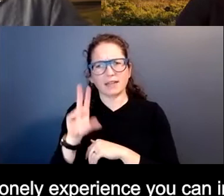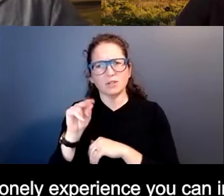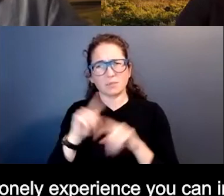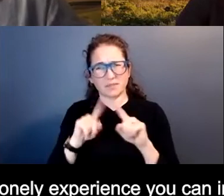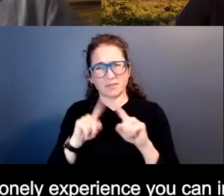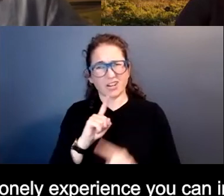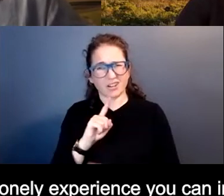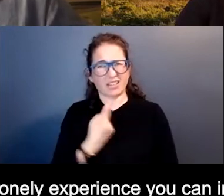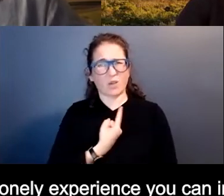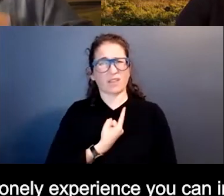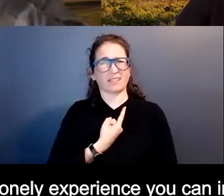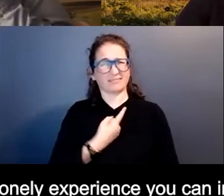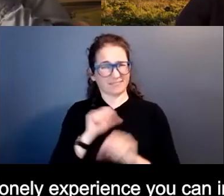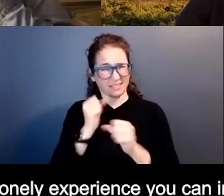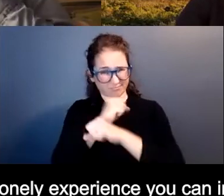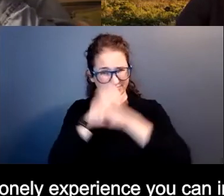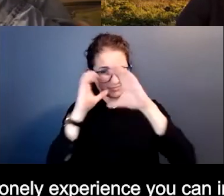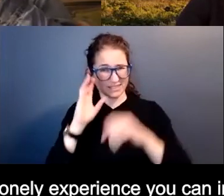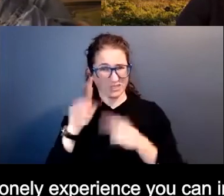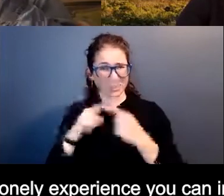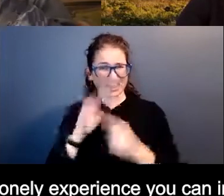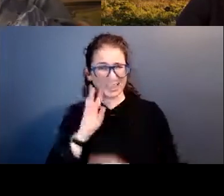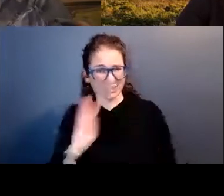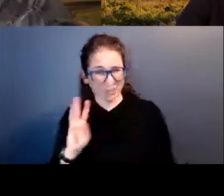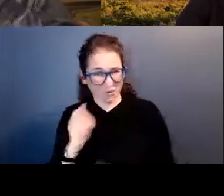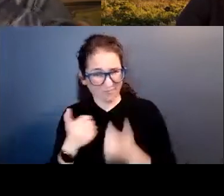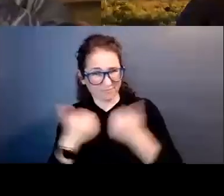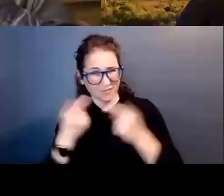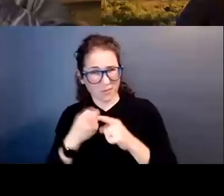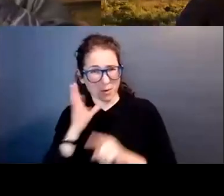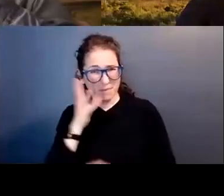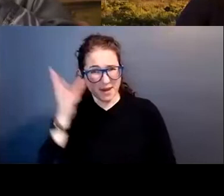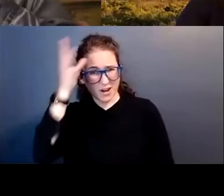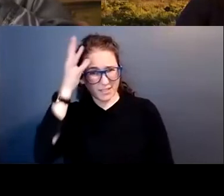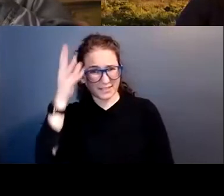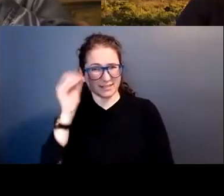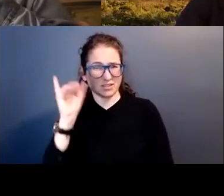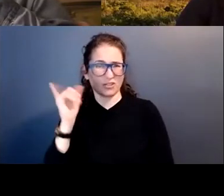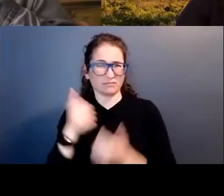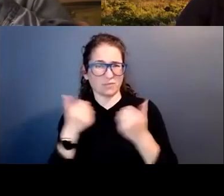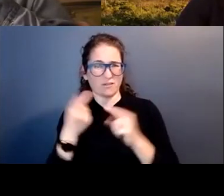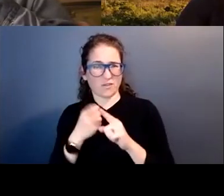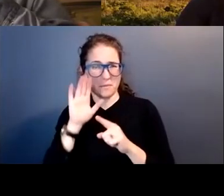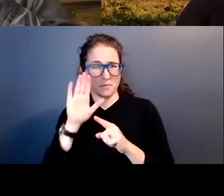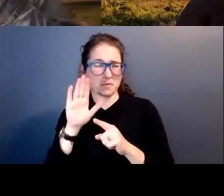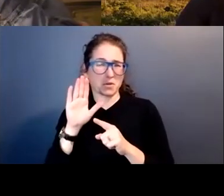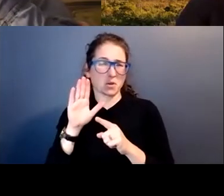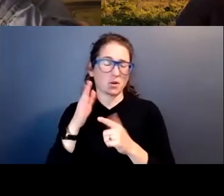lonely experience. You can imagine at six years old, being away from your parents, being away from your home, being away from your siblings.